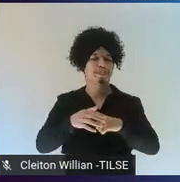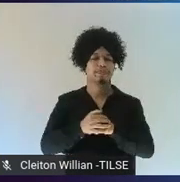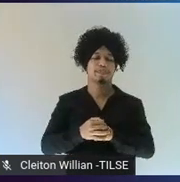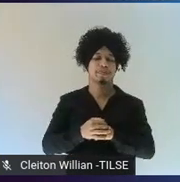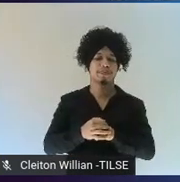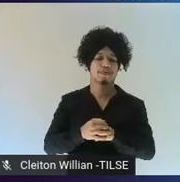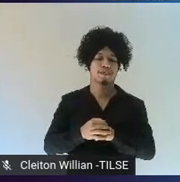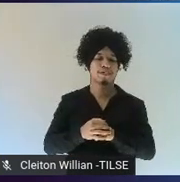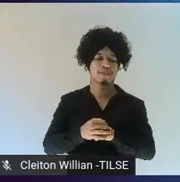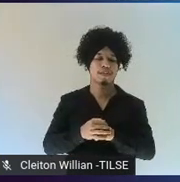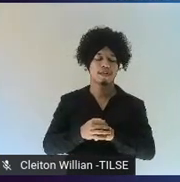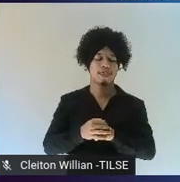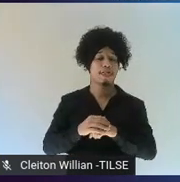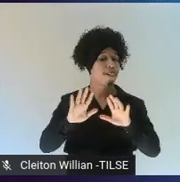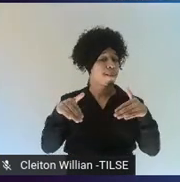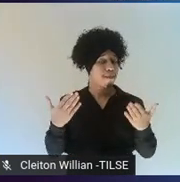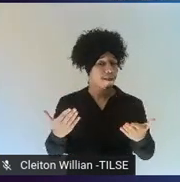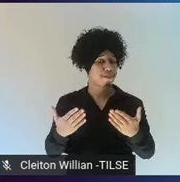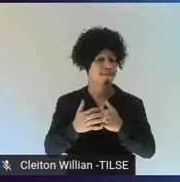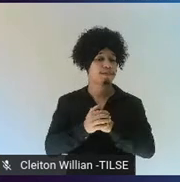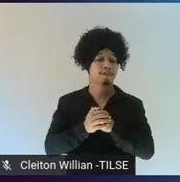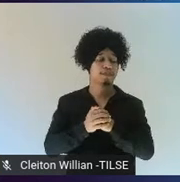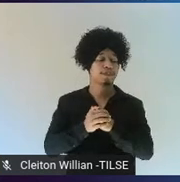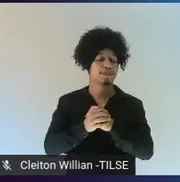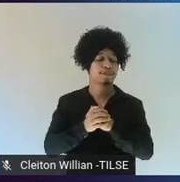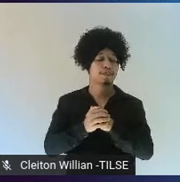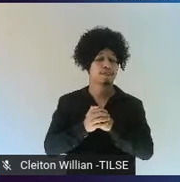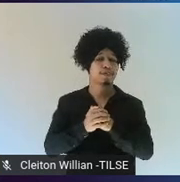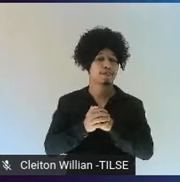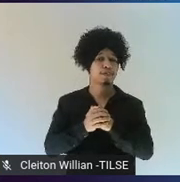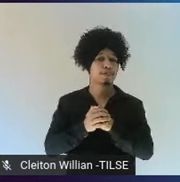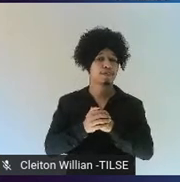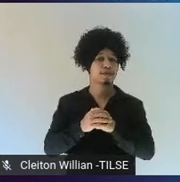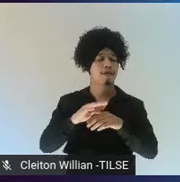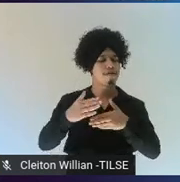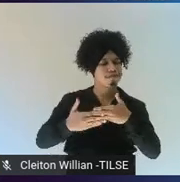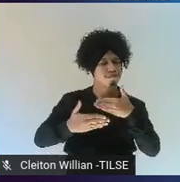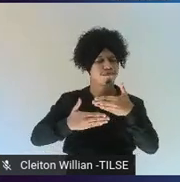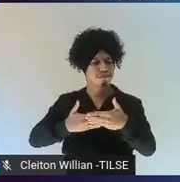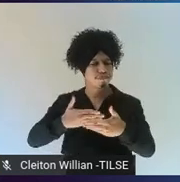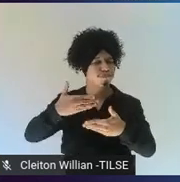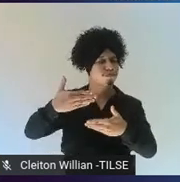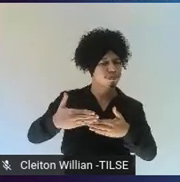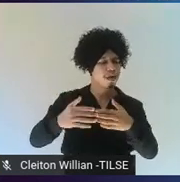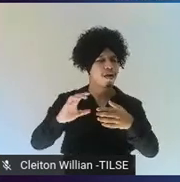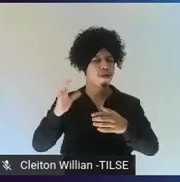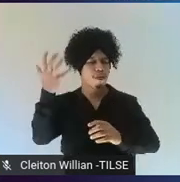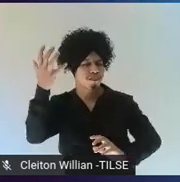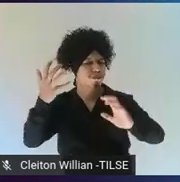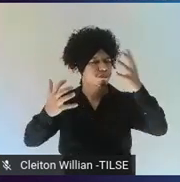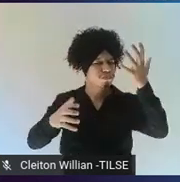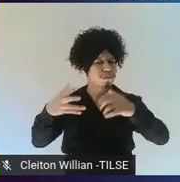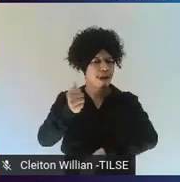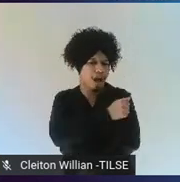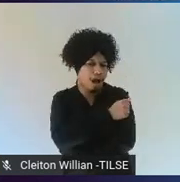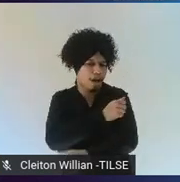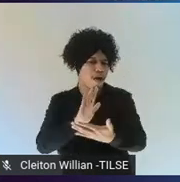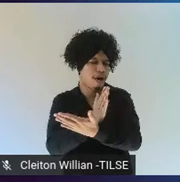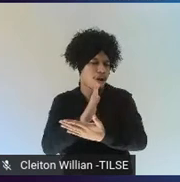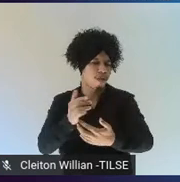And some of the things that started to happen were students who were selected for the program